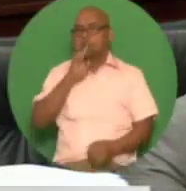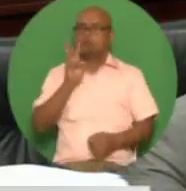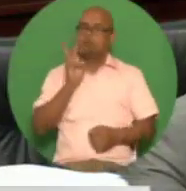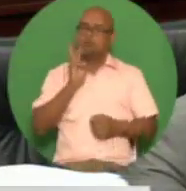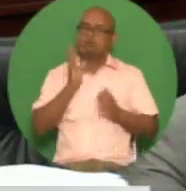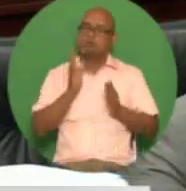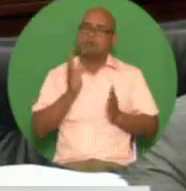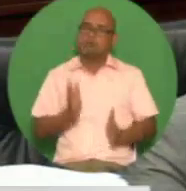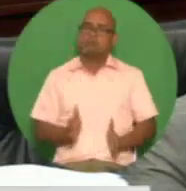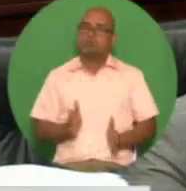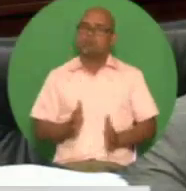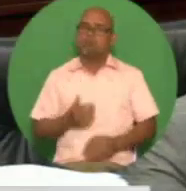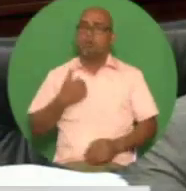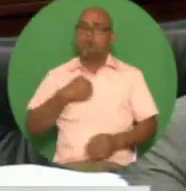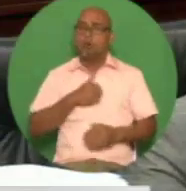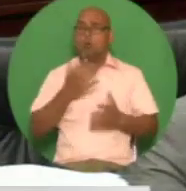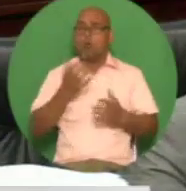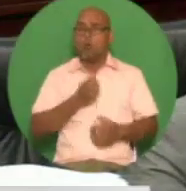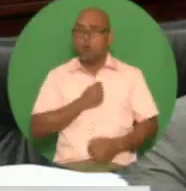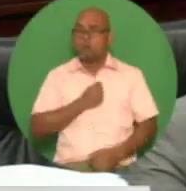to ensure that